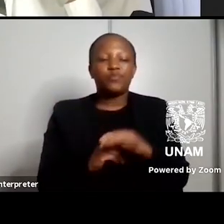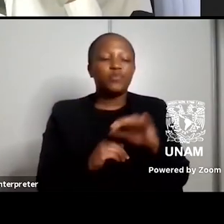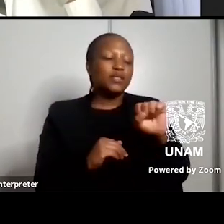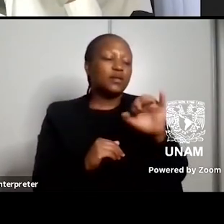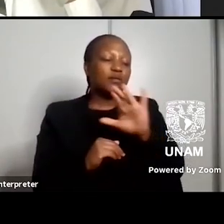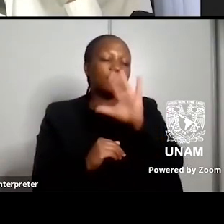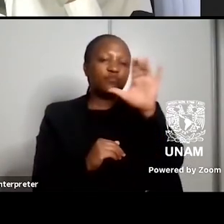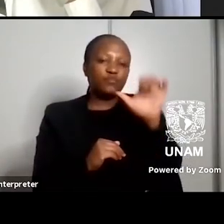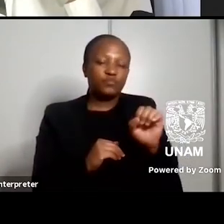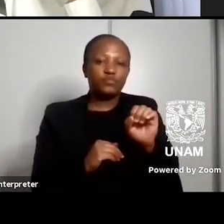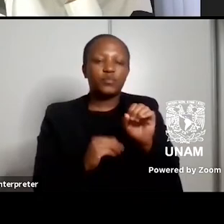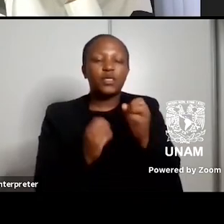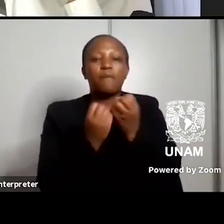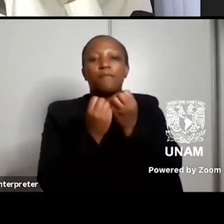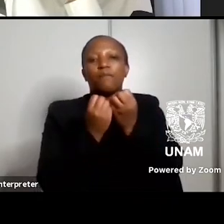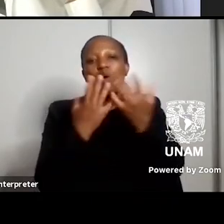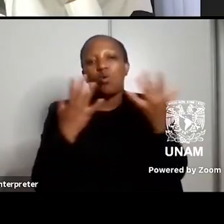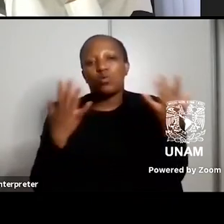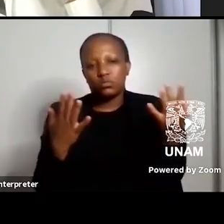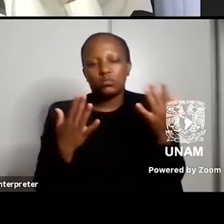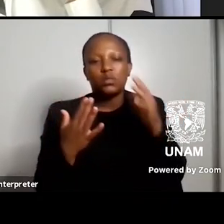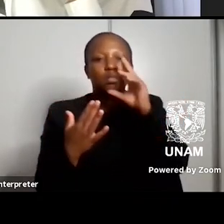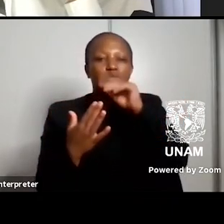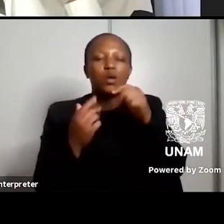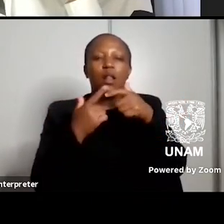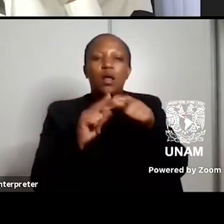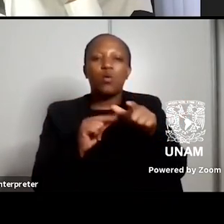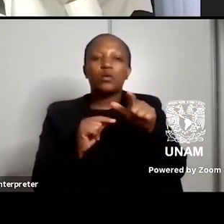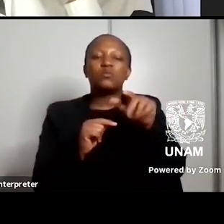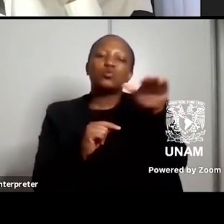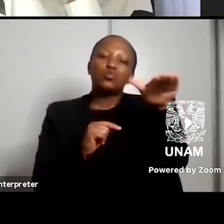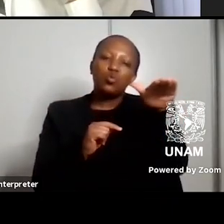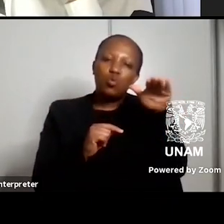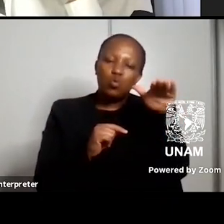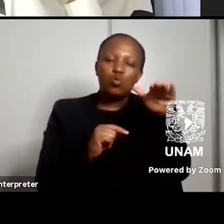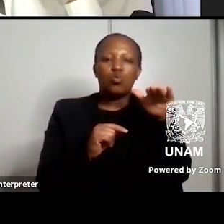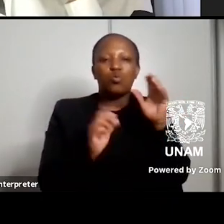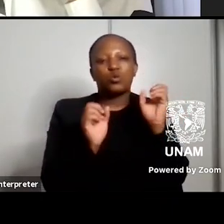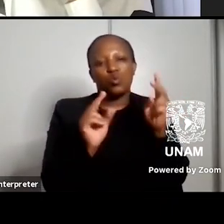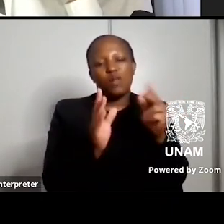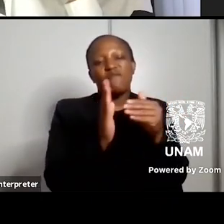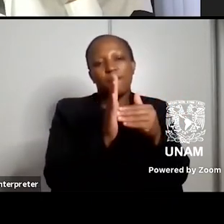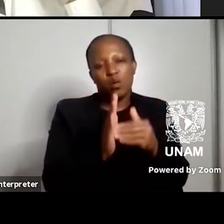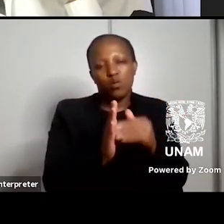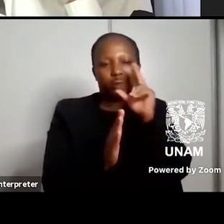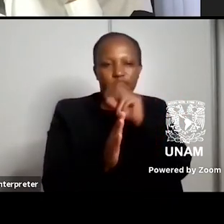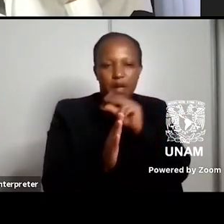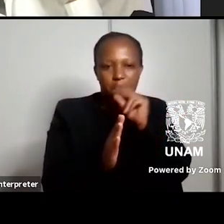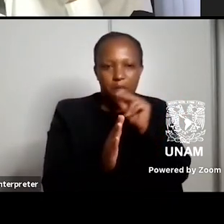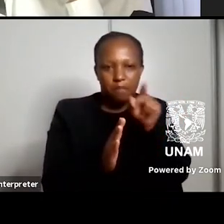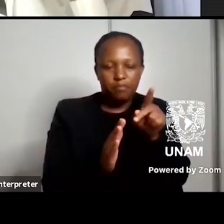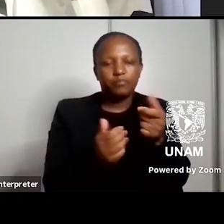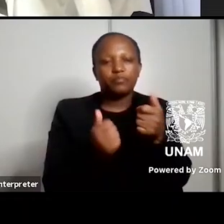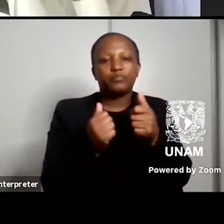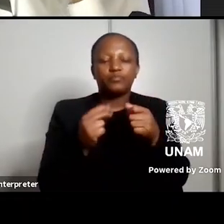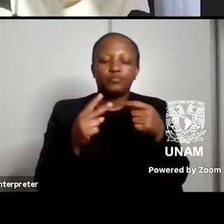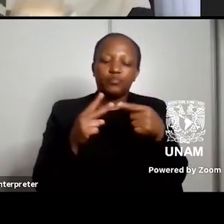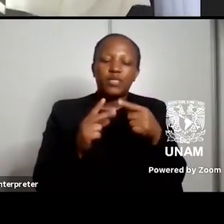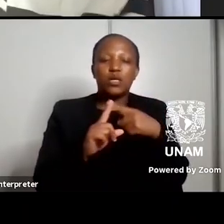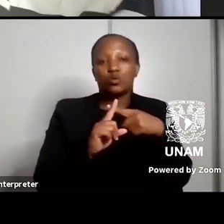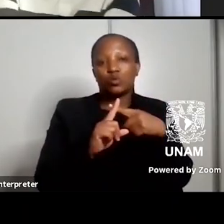most widely spoken languages is zulu spoken by about 12 million people followed by sikosa